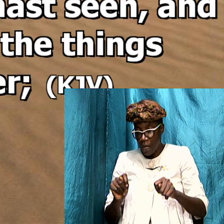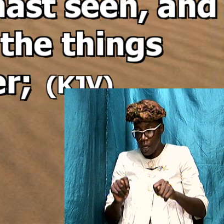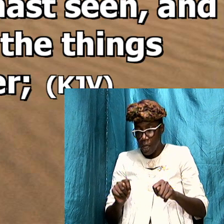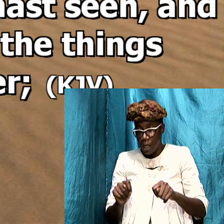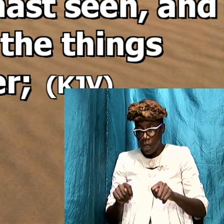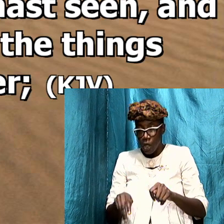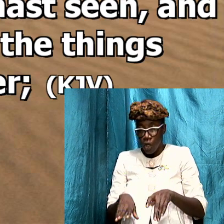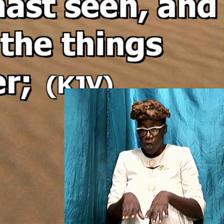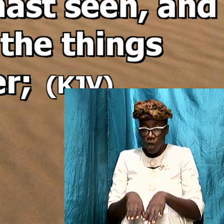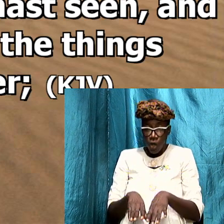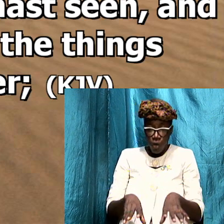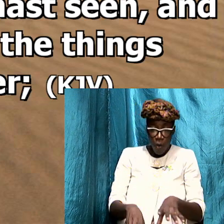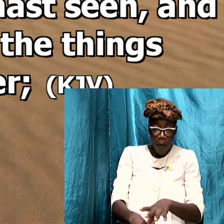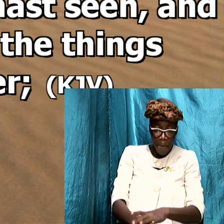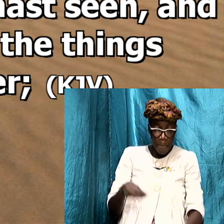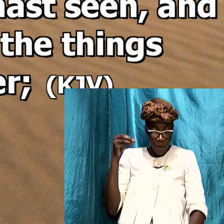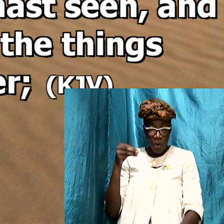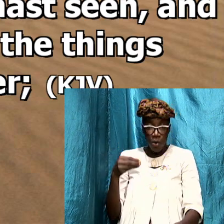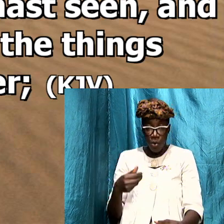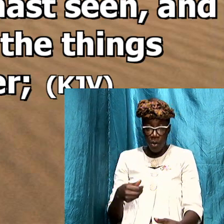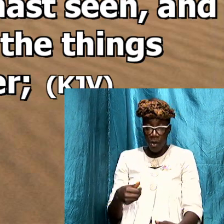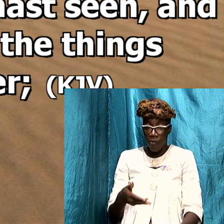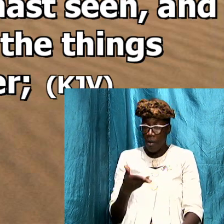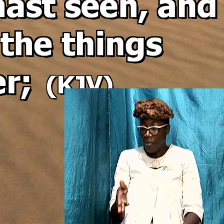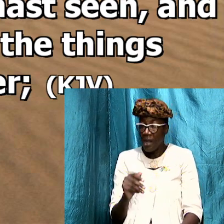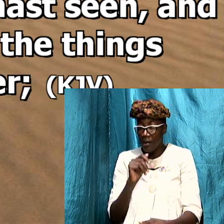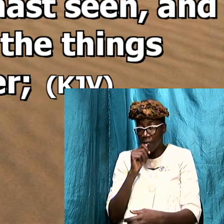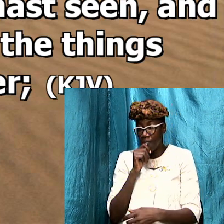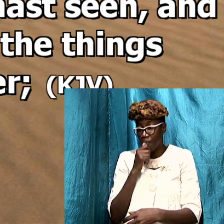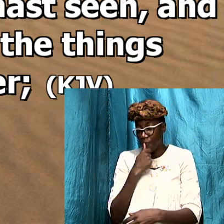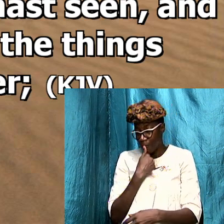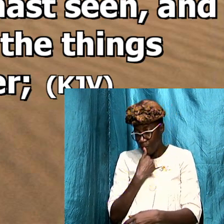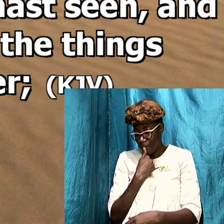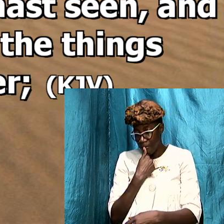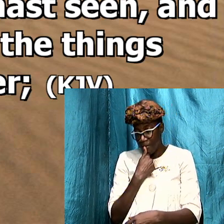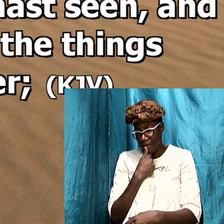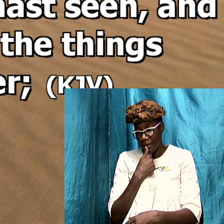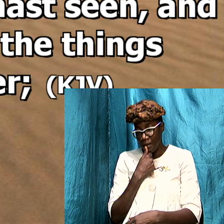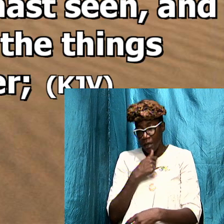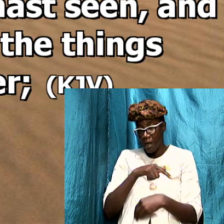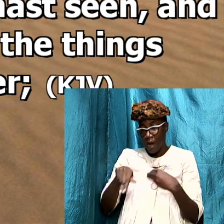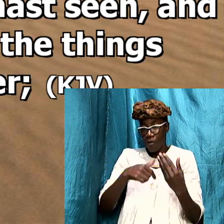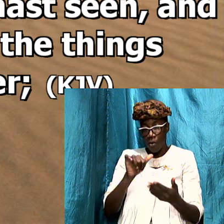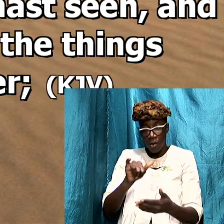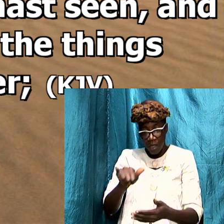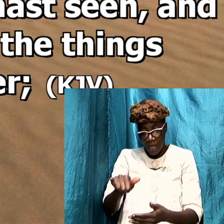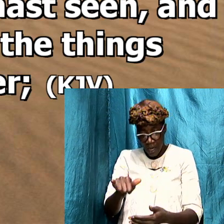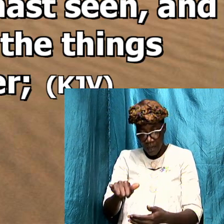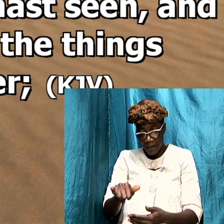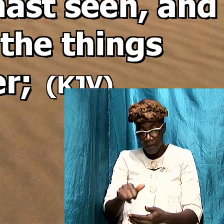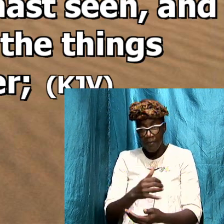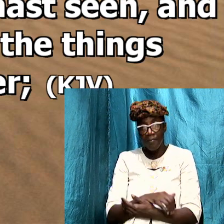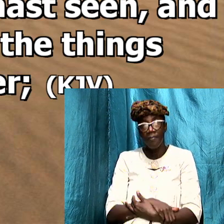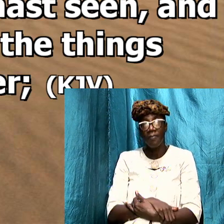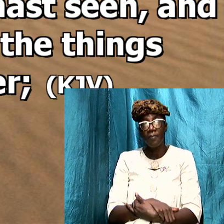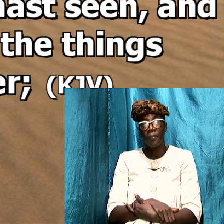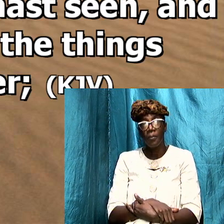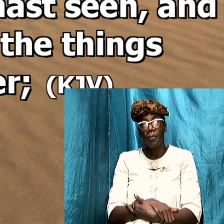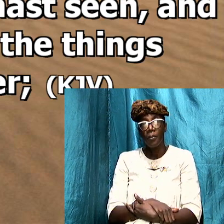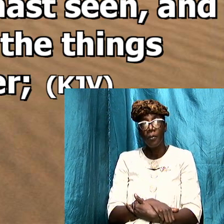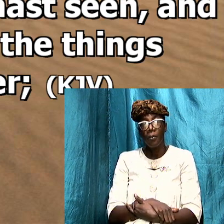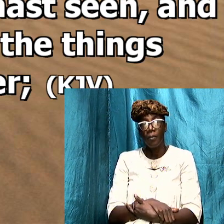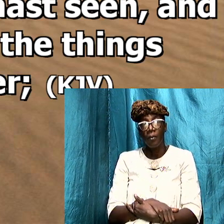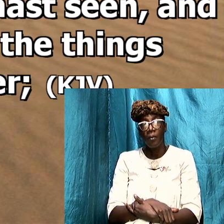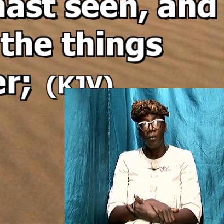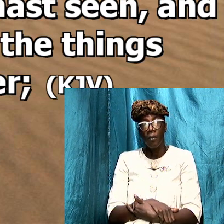from that silence and establish an argument around that all right very important so